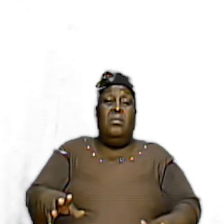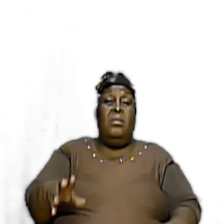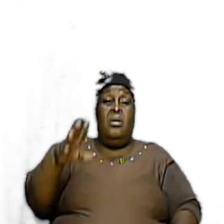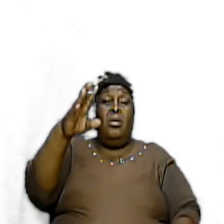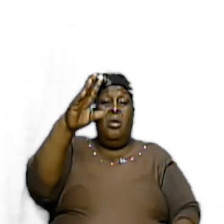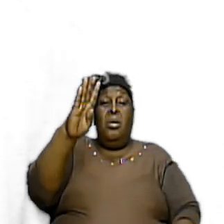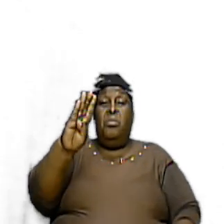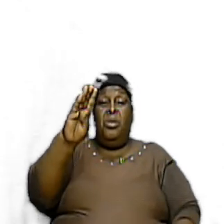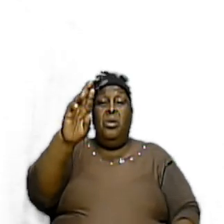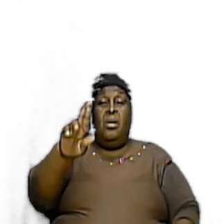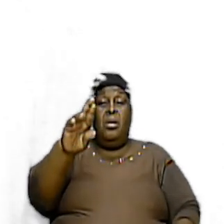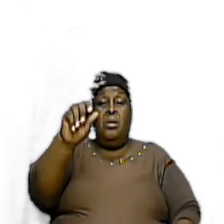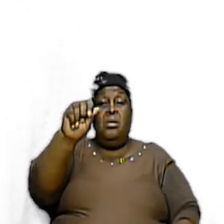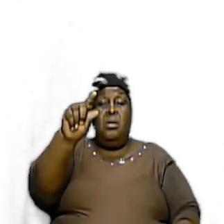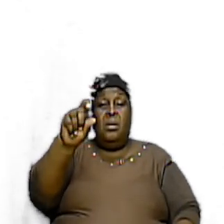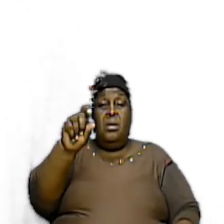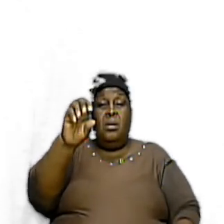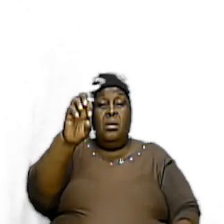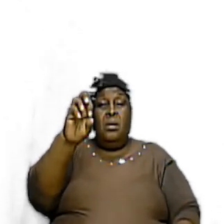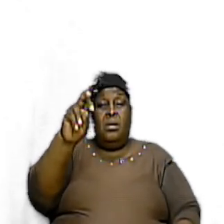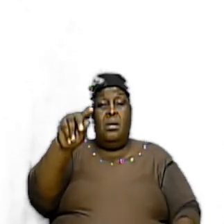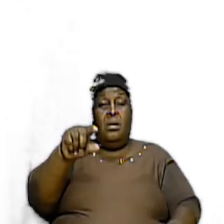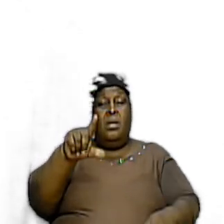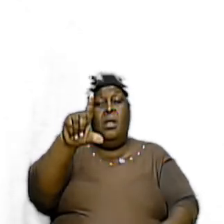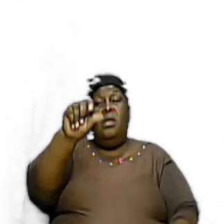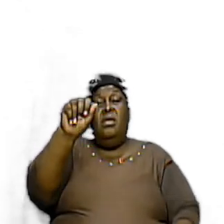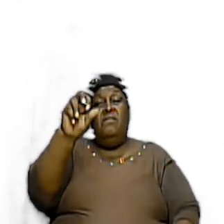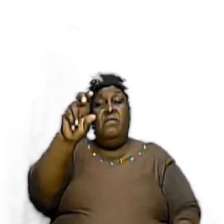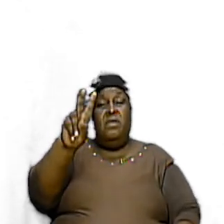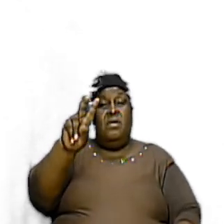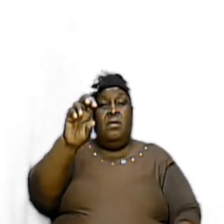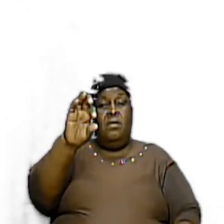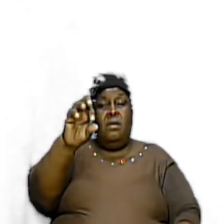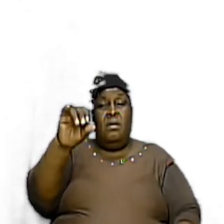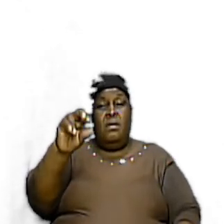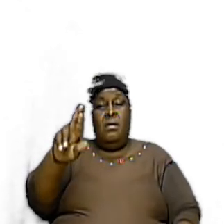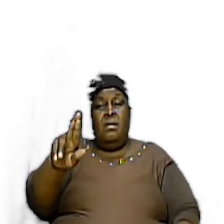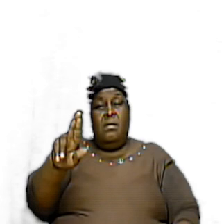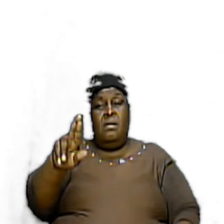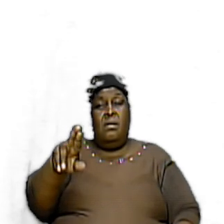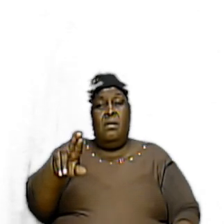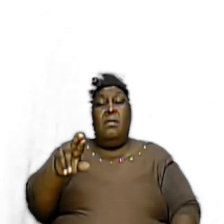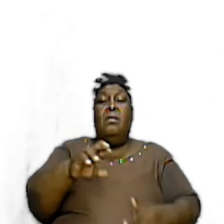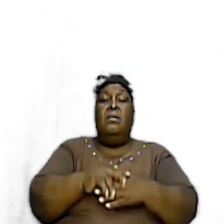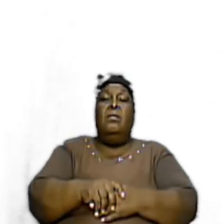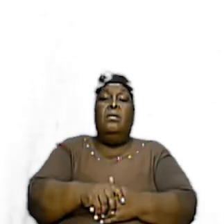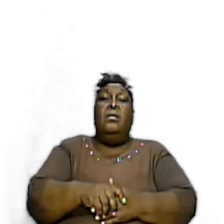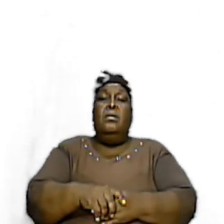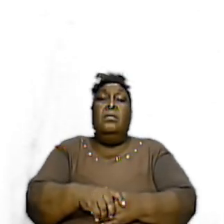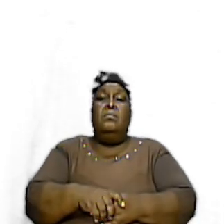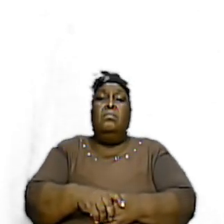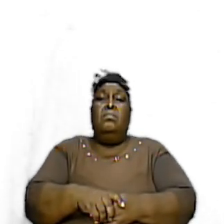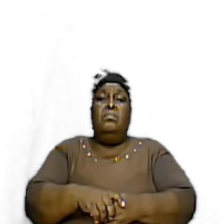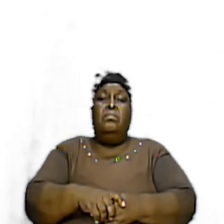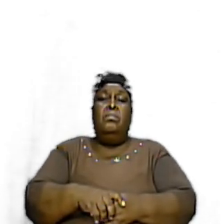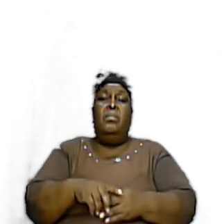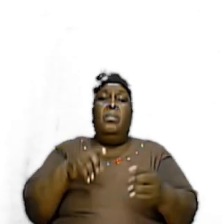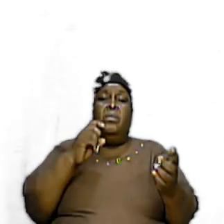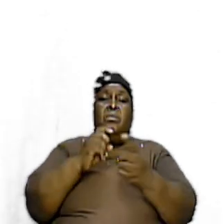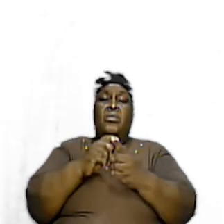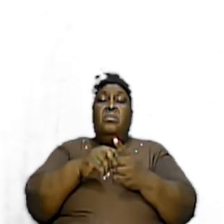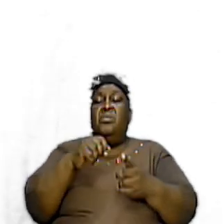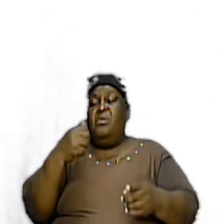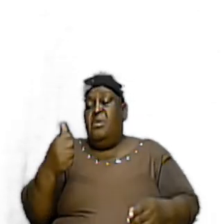brazen laver and then as you go inside of the tent itself you start to meet upon other